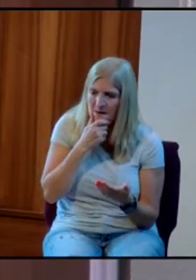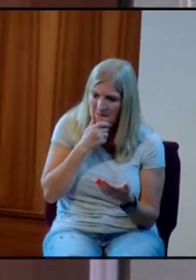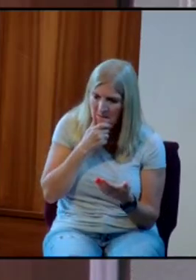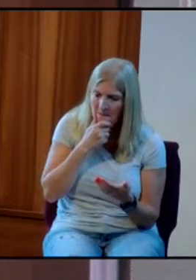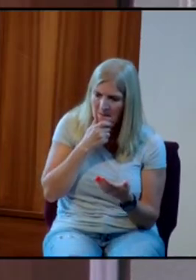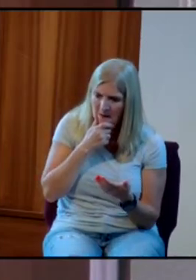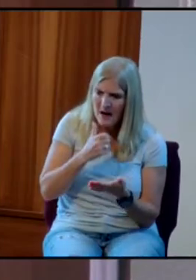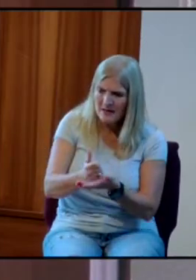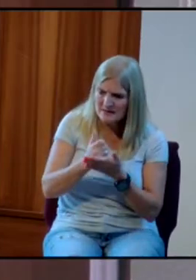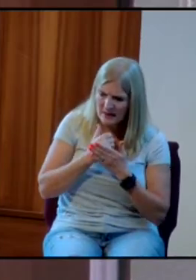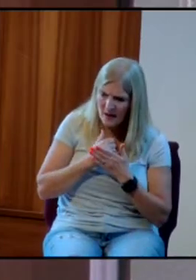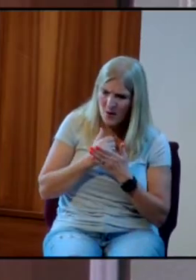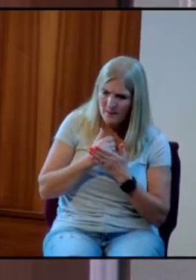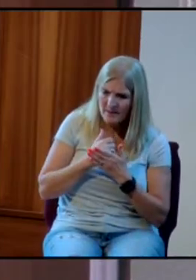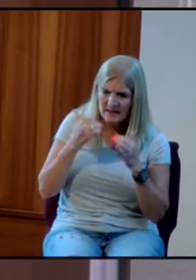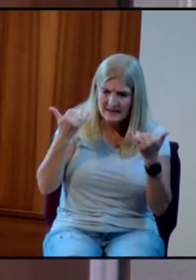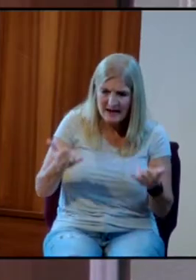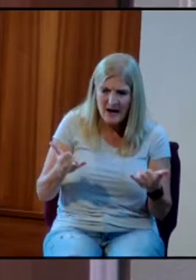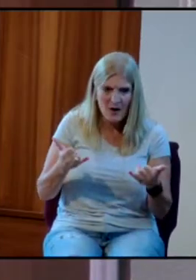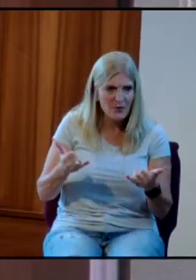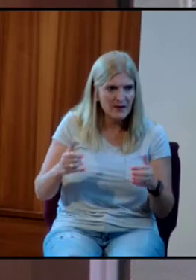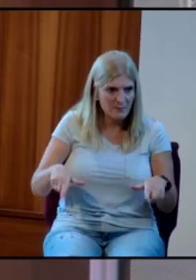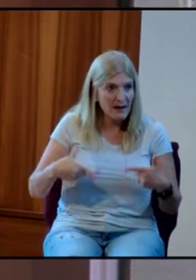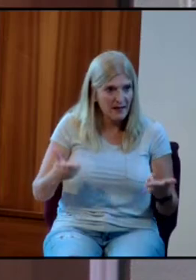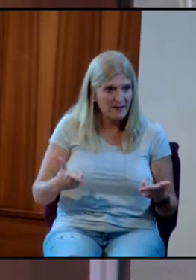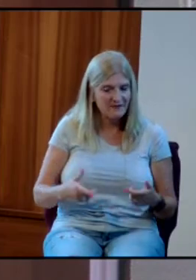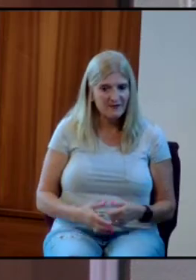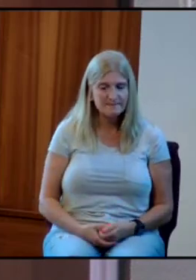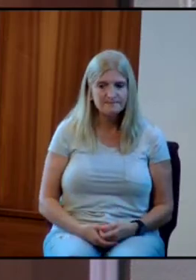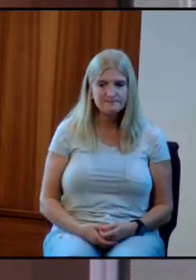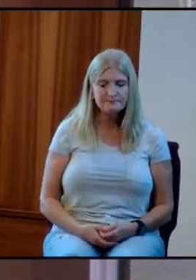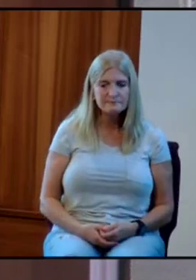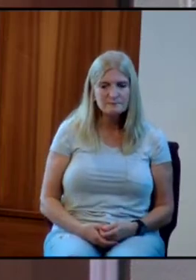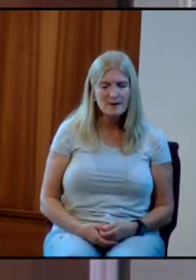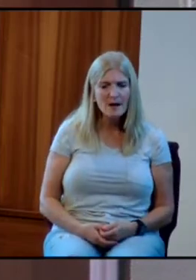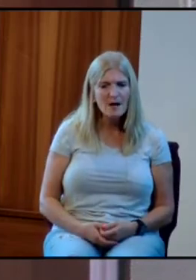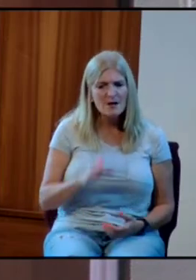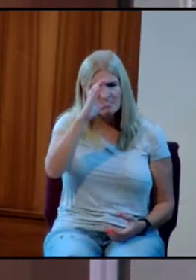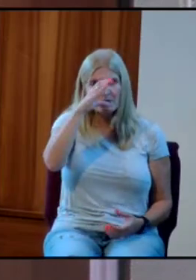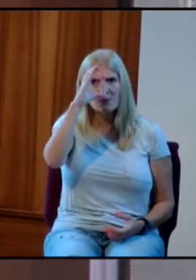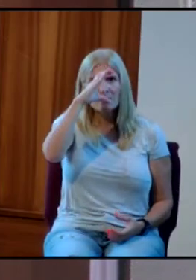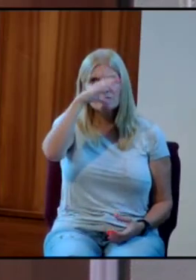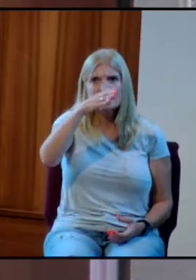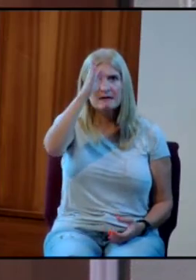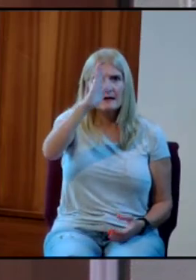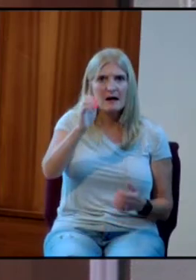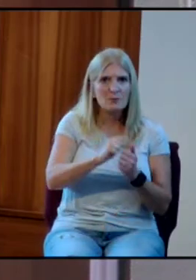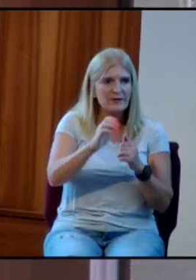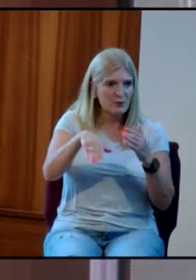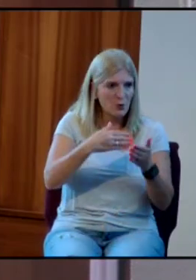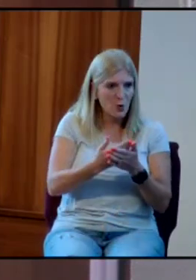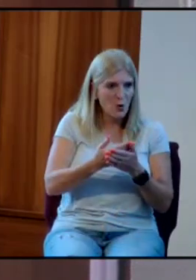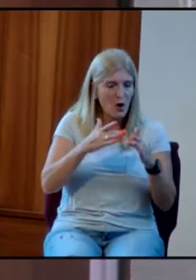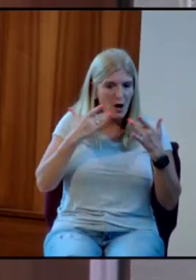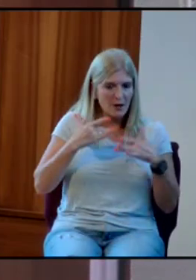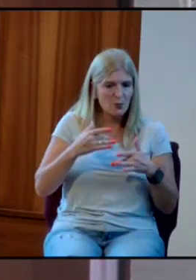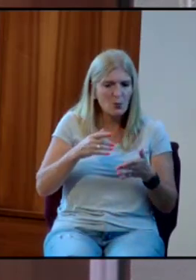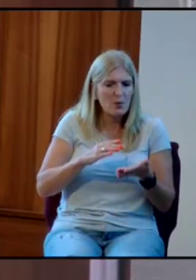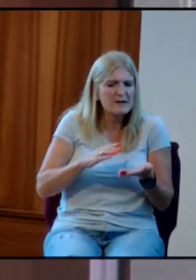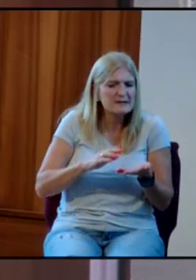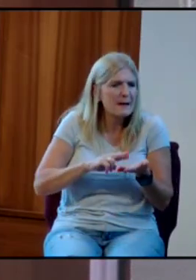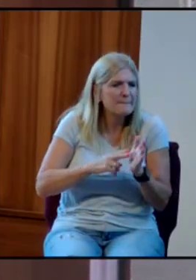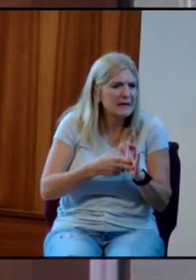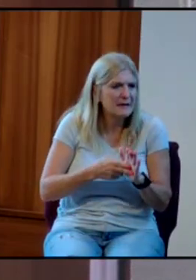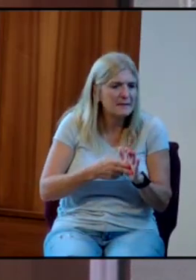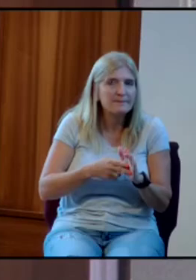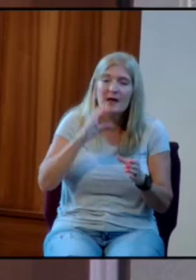seek God with all your heart? Well, first of all, it means we seek him intellectually. We come to know